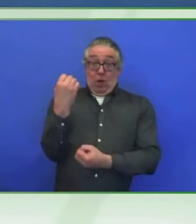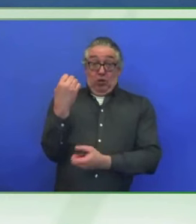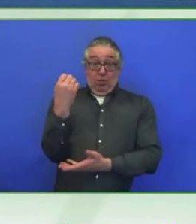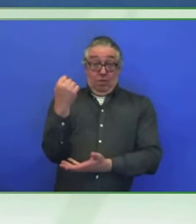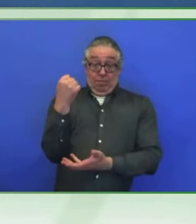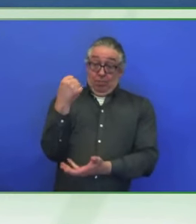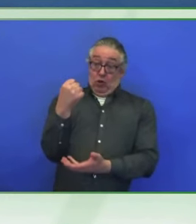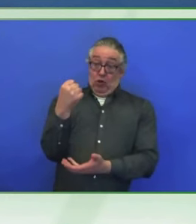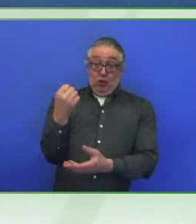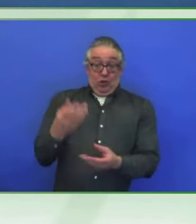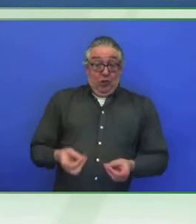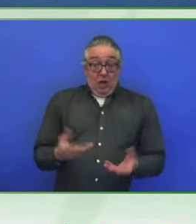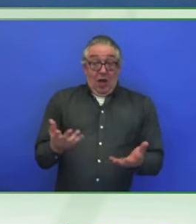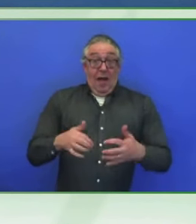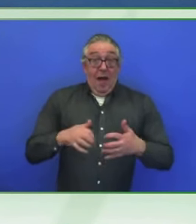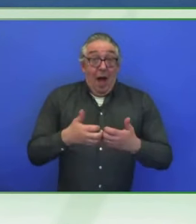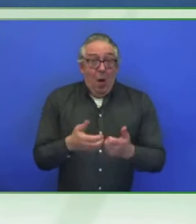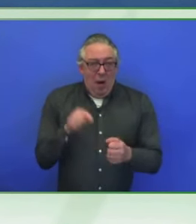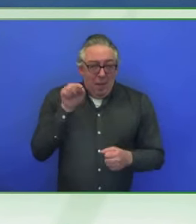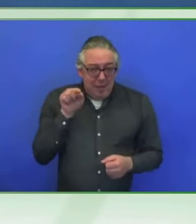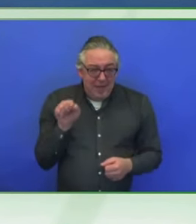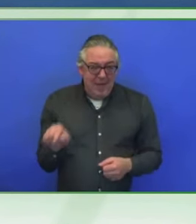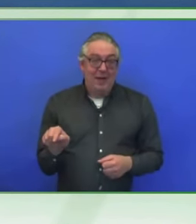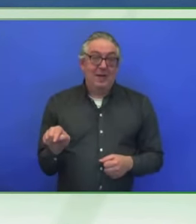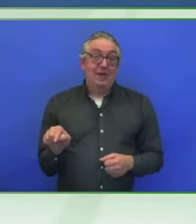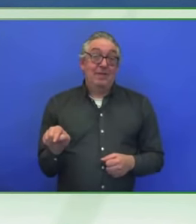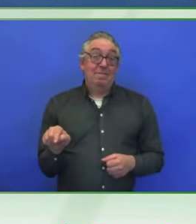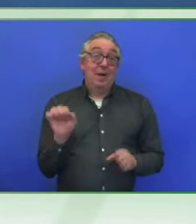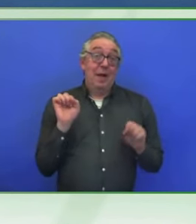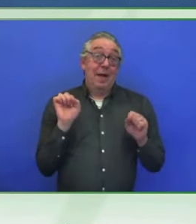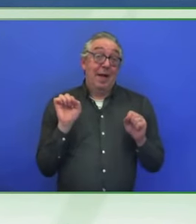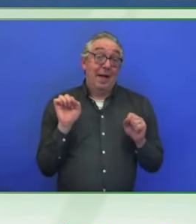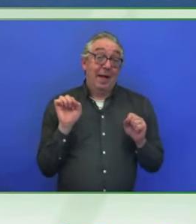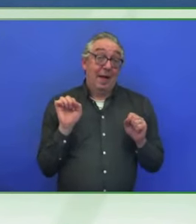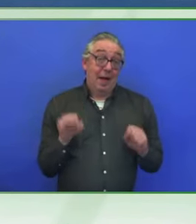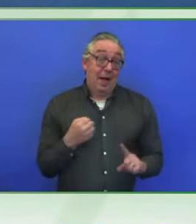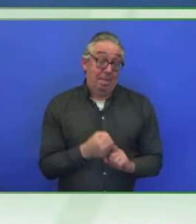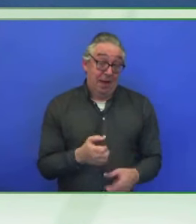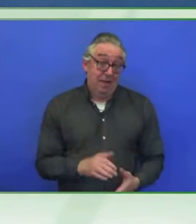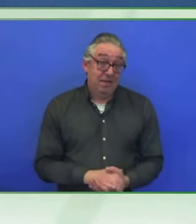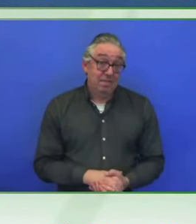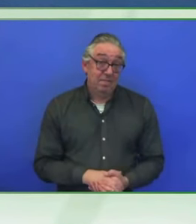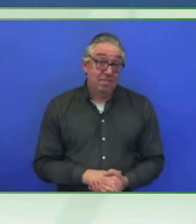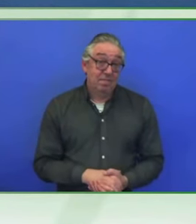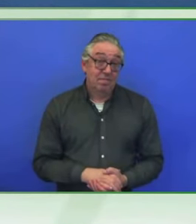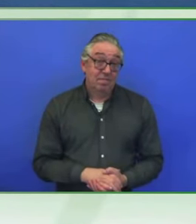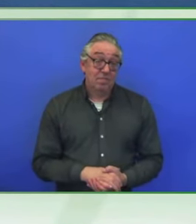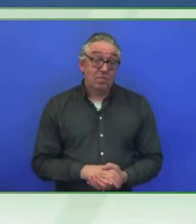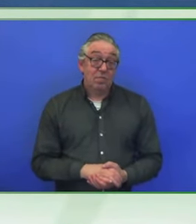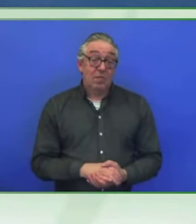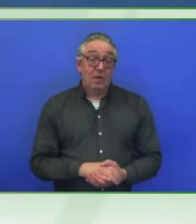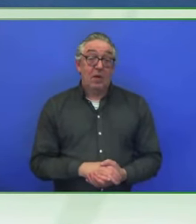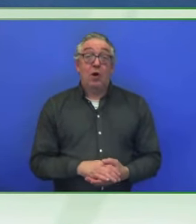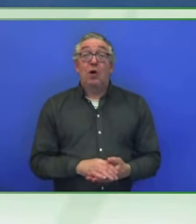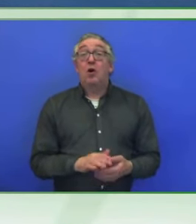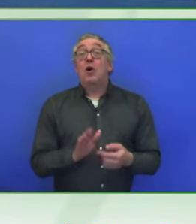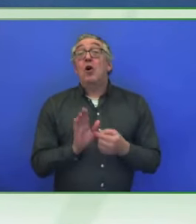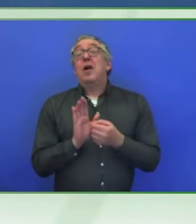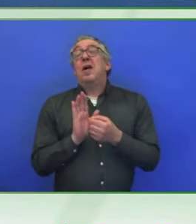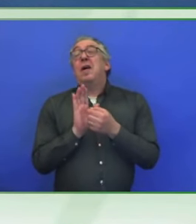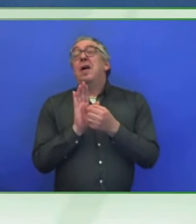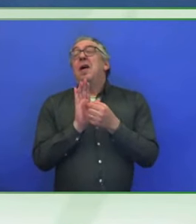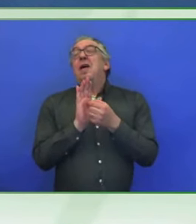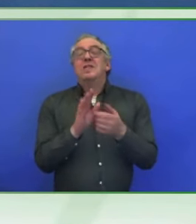doing, for example, uh, promoting preferential contracts to businesses